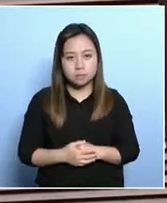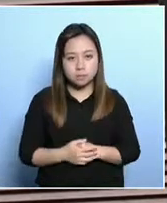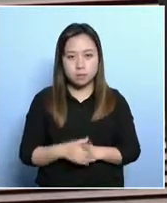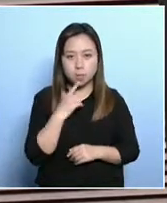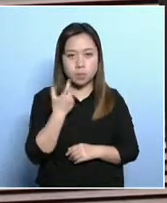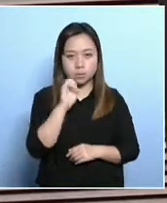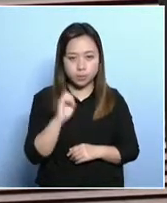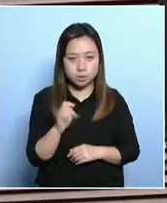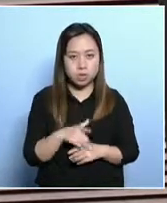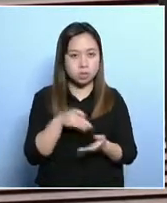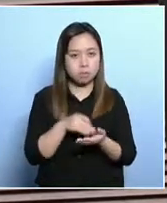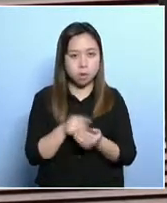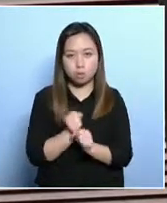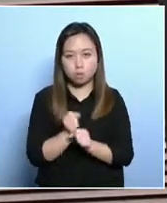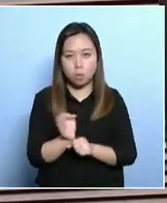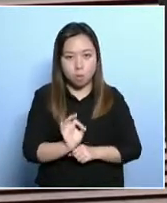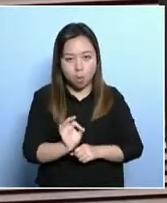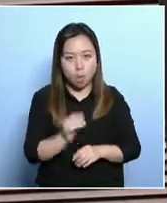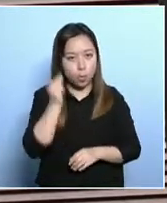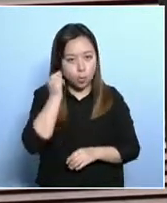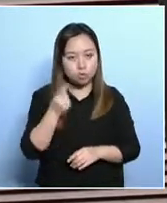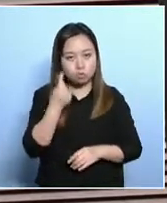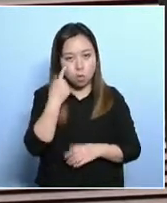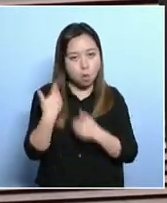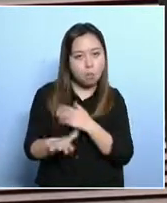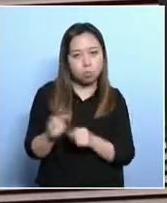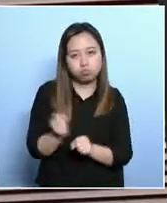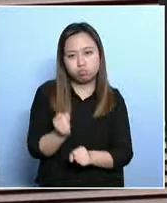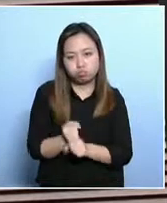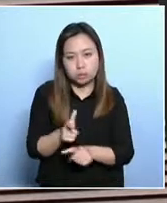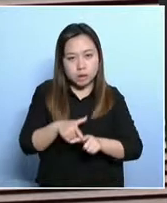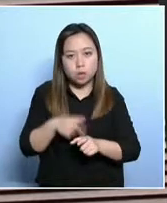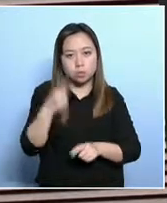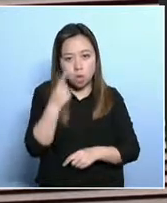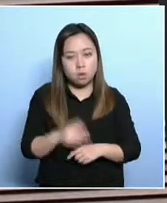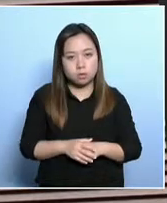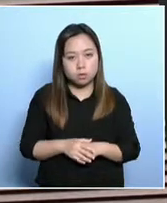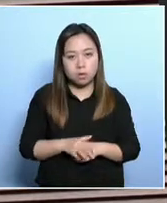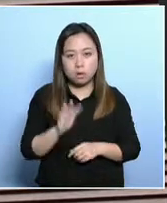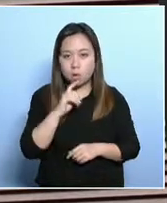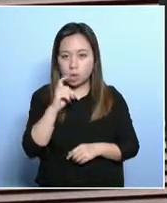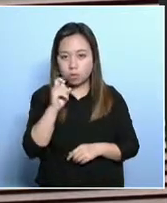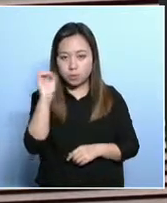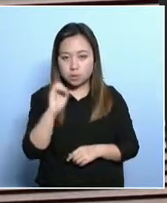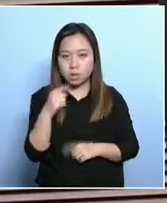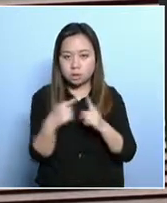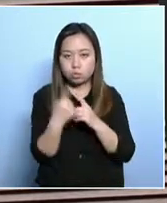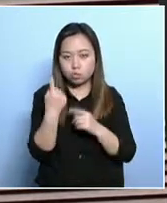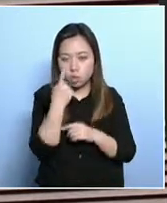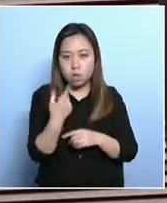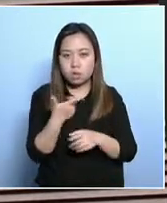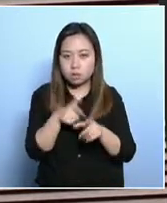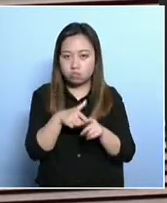of family members. Now, 80% of the women who do not work really want to work.